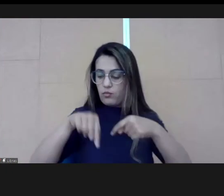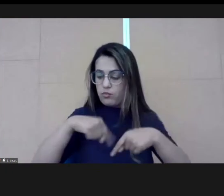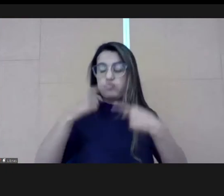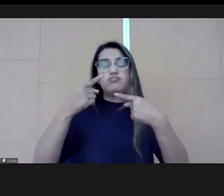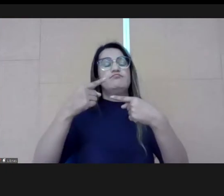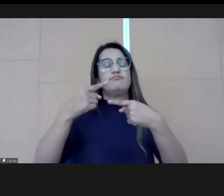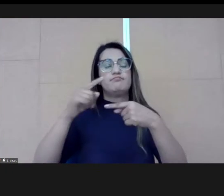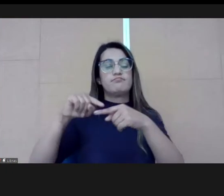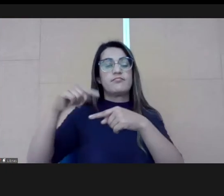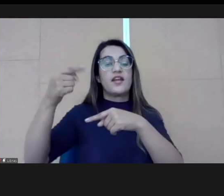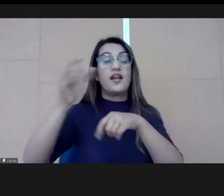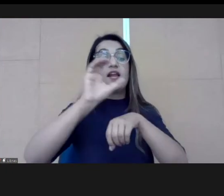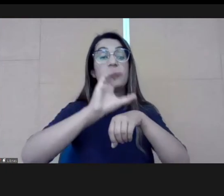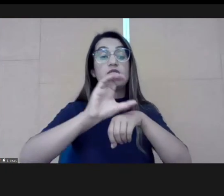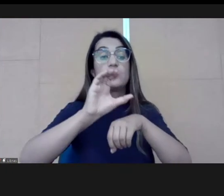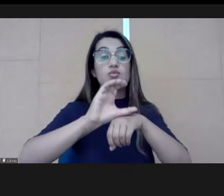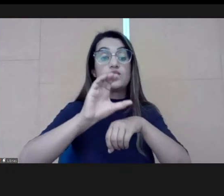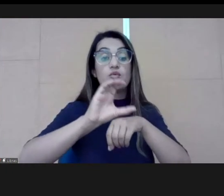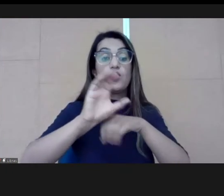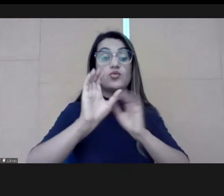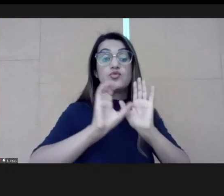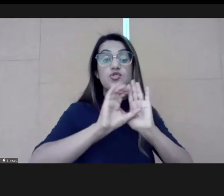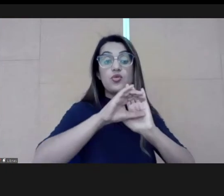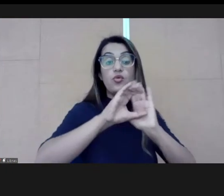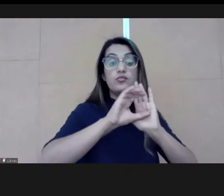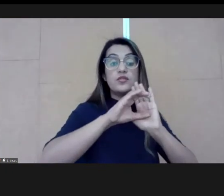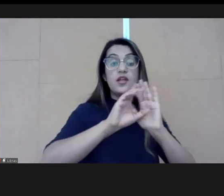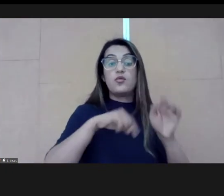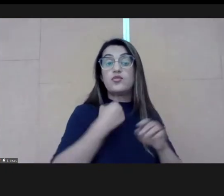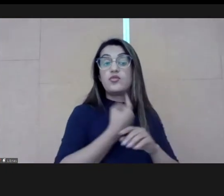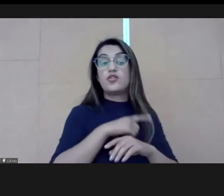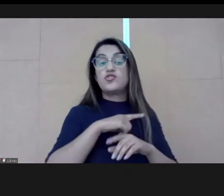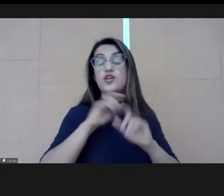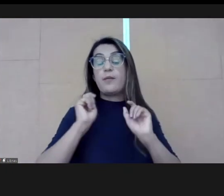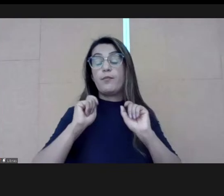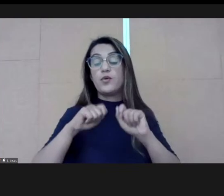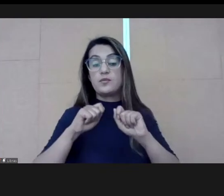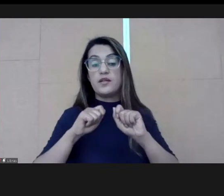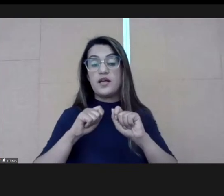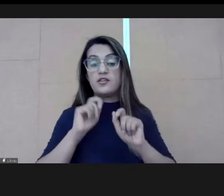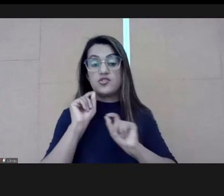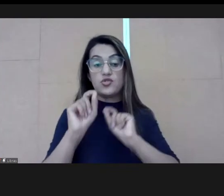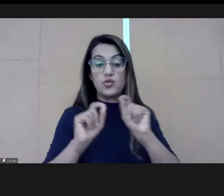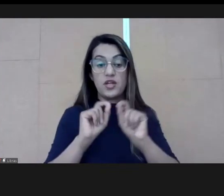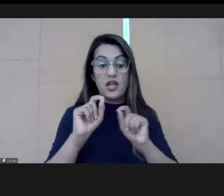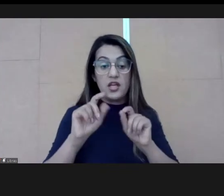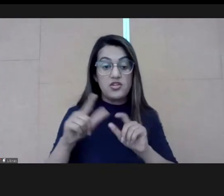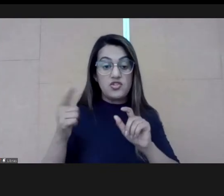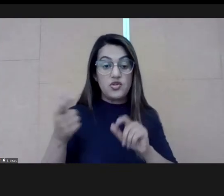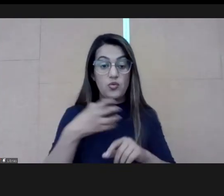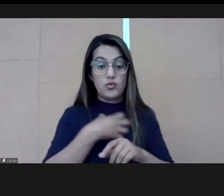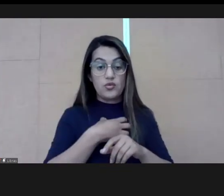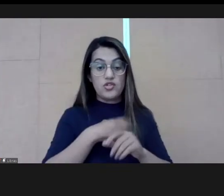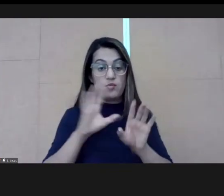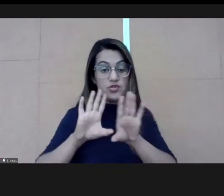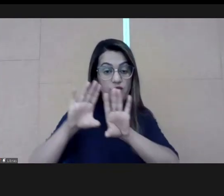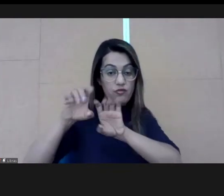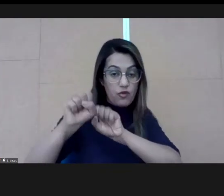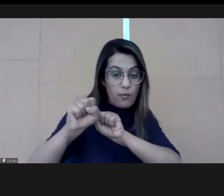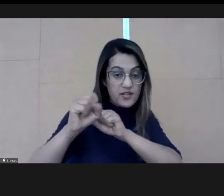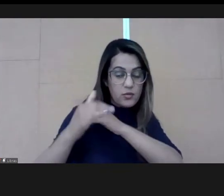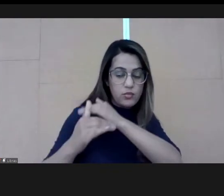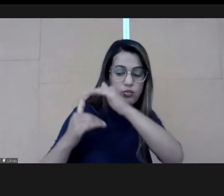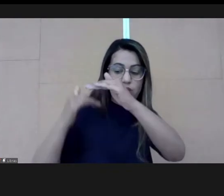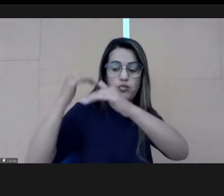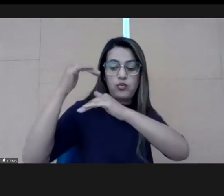was very successful. Besides the selection and of the projects, we had the